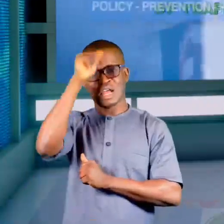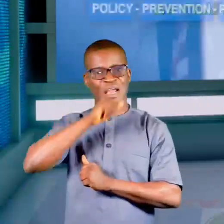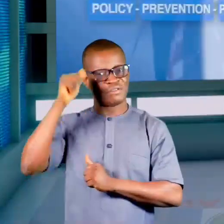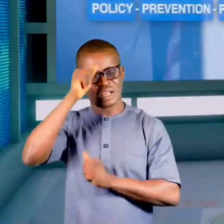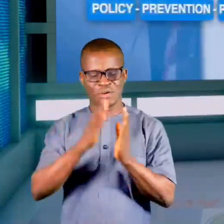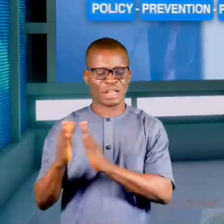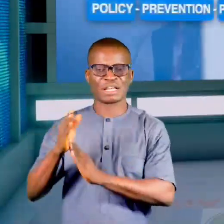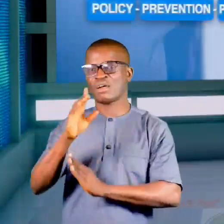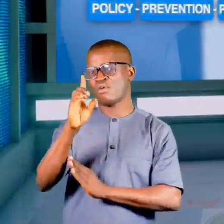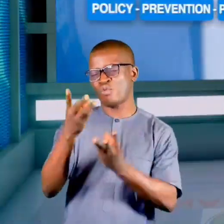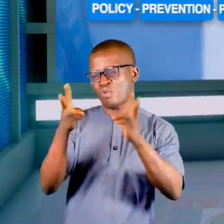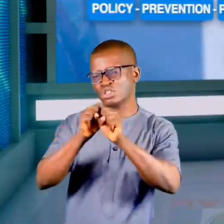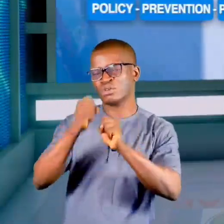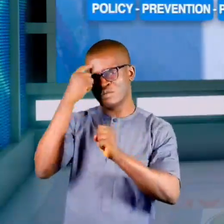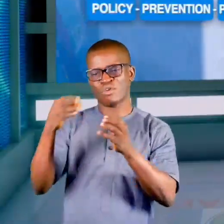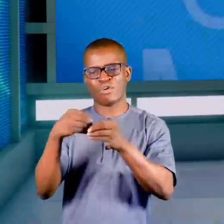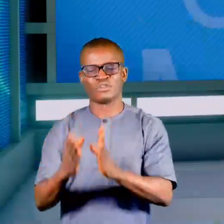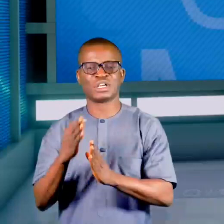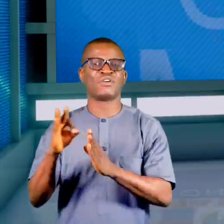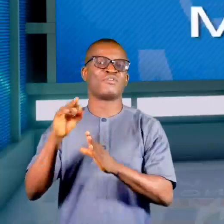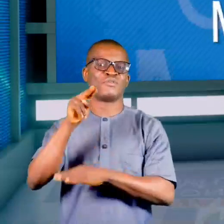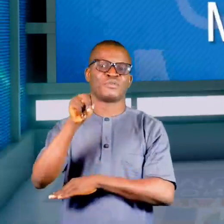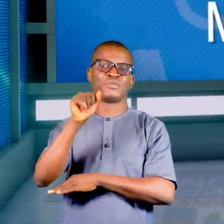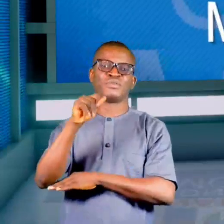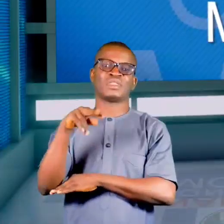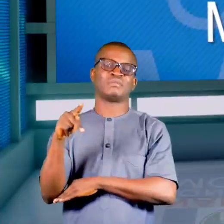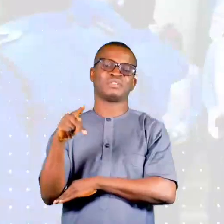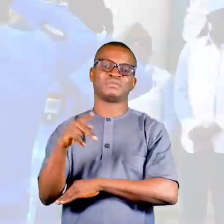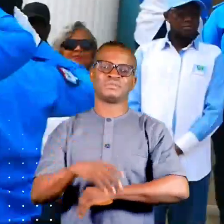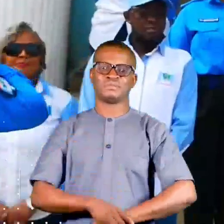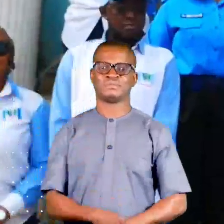AGA Africa, organized a workshop for officers of the agency.